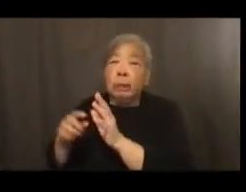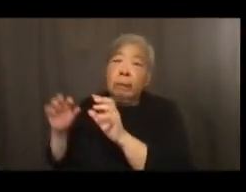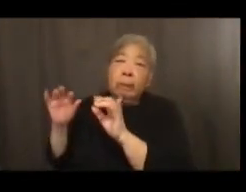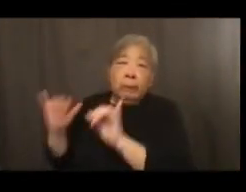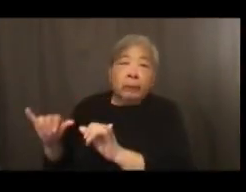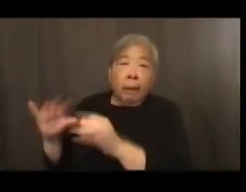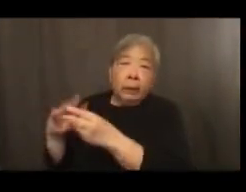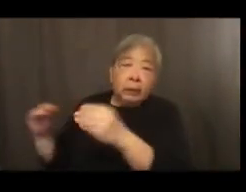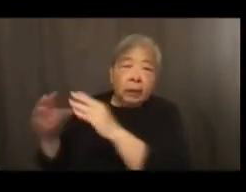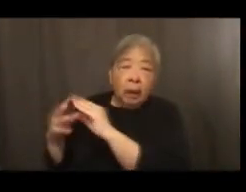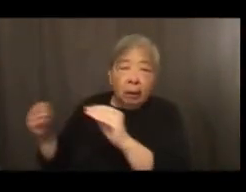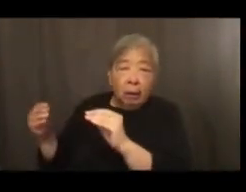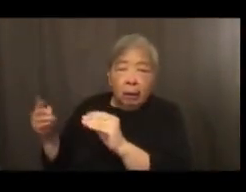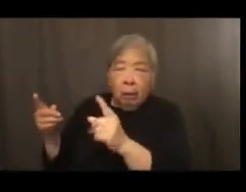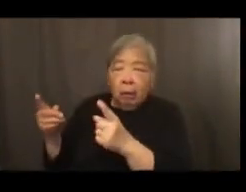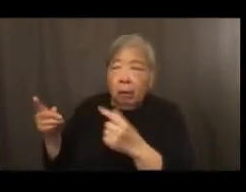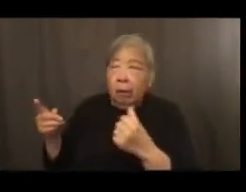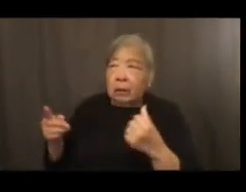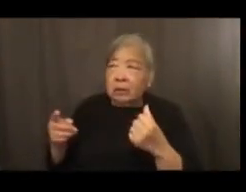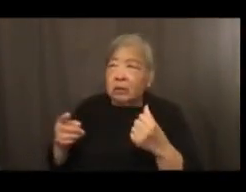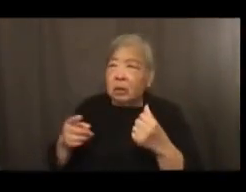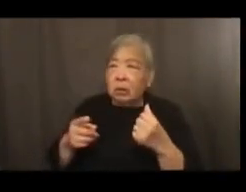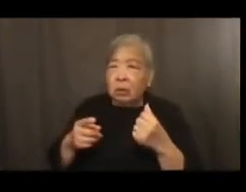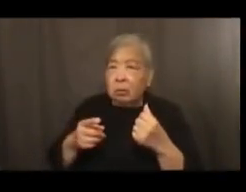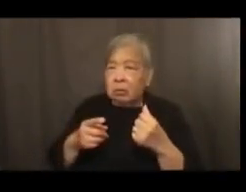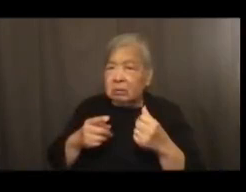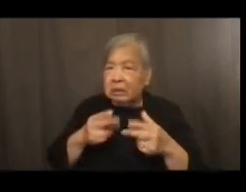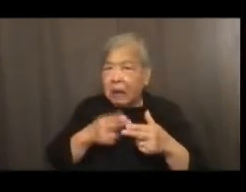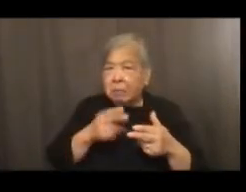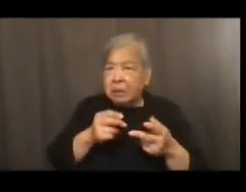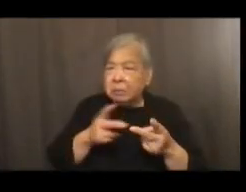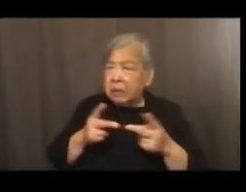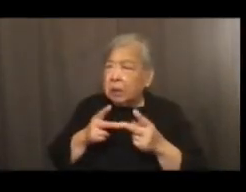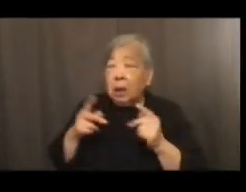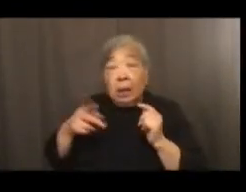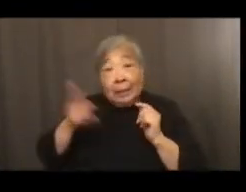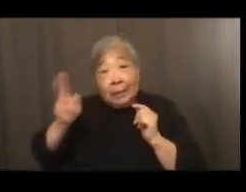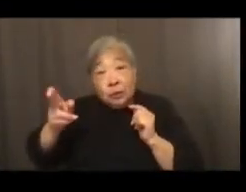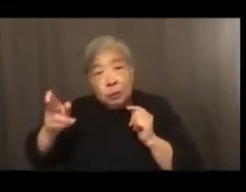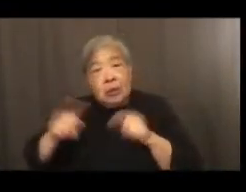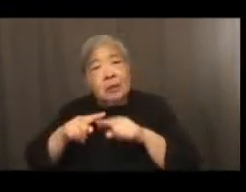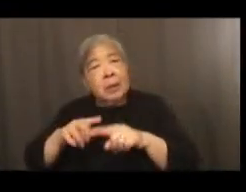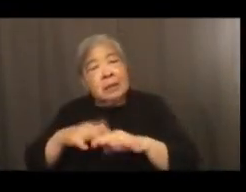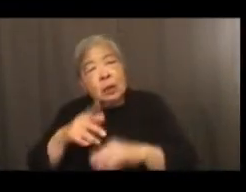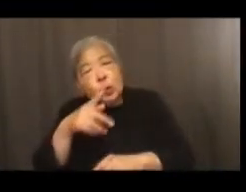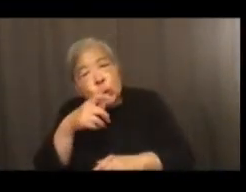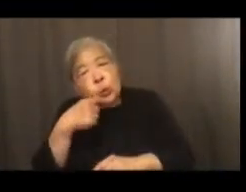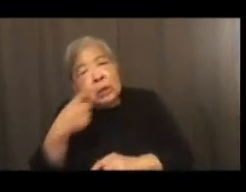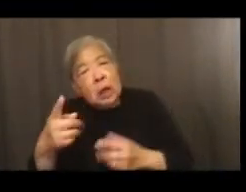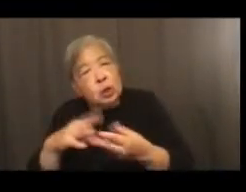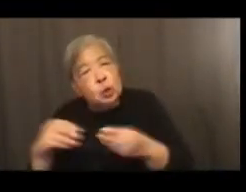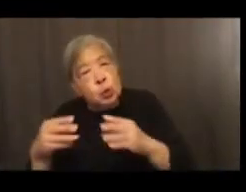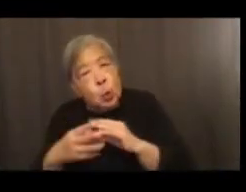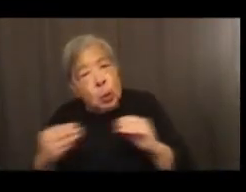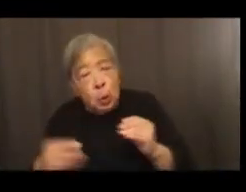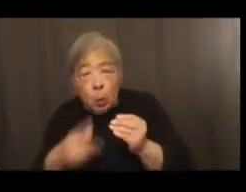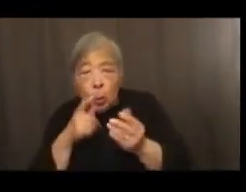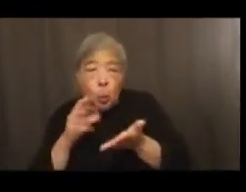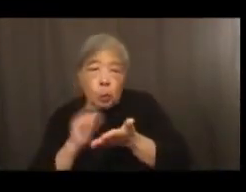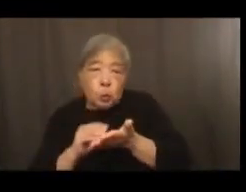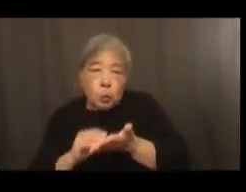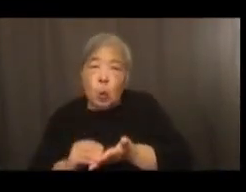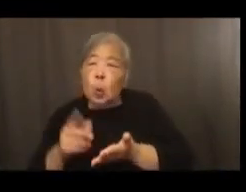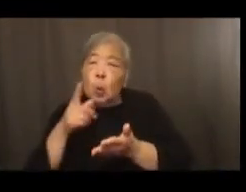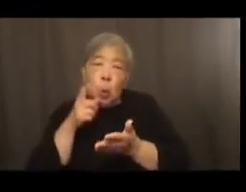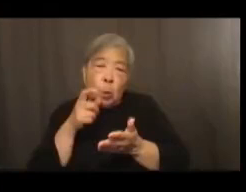And relating history depends on who the storyteller is, right? Who is the chronicler? Who is the person in charge?